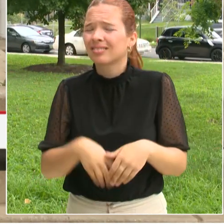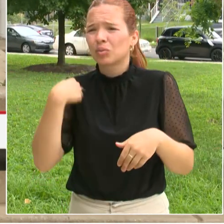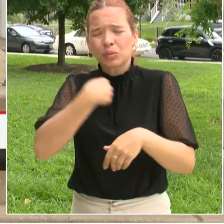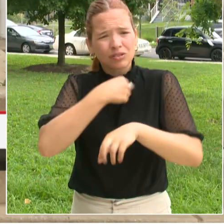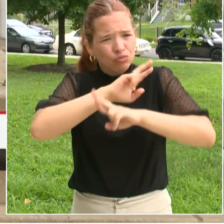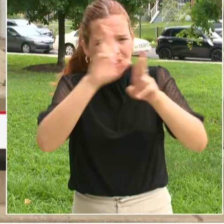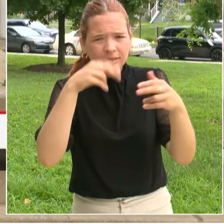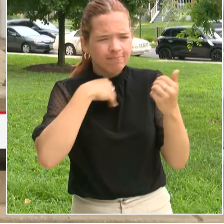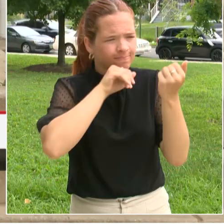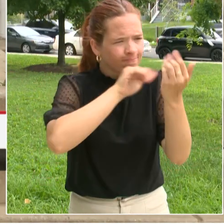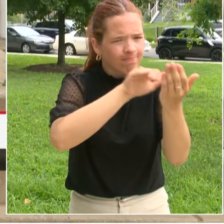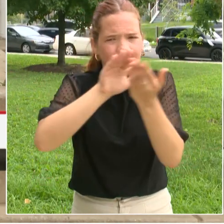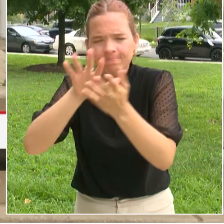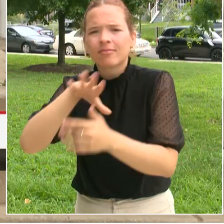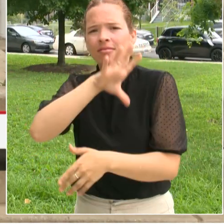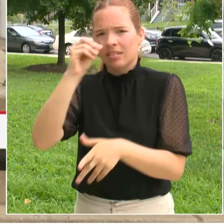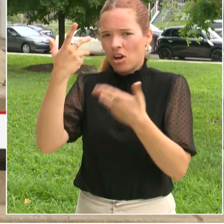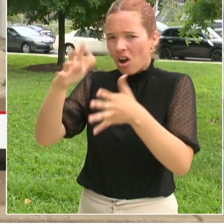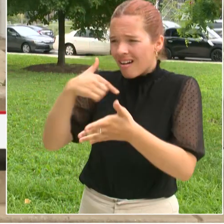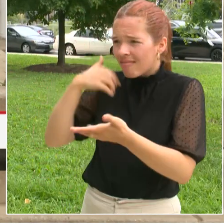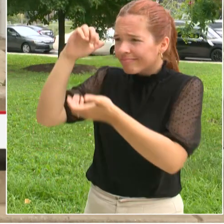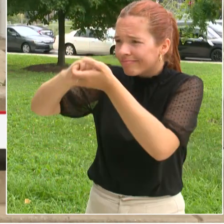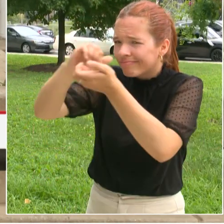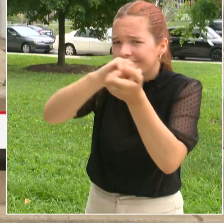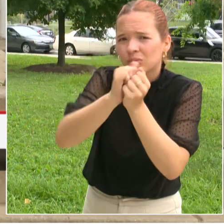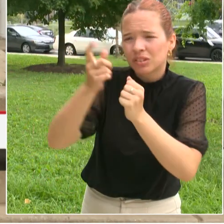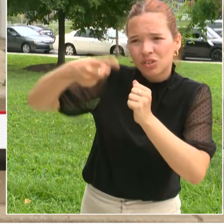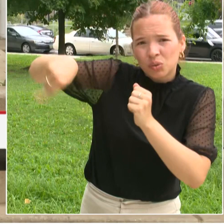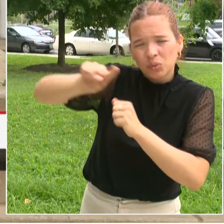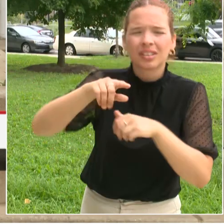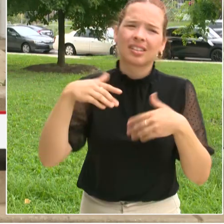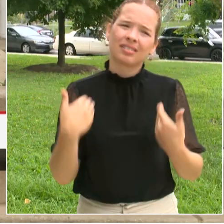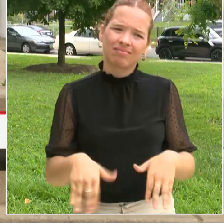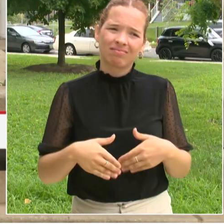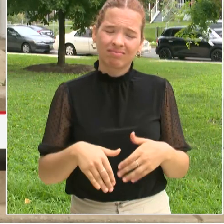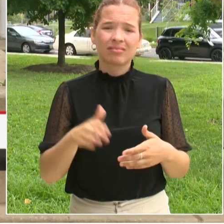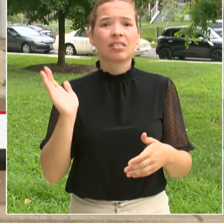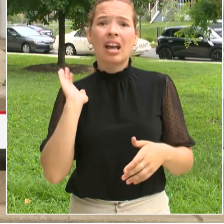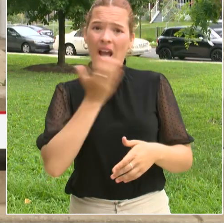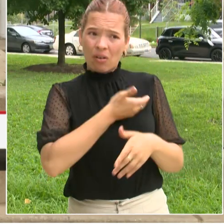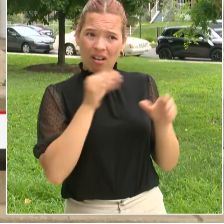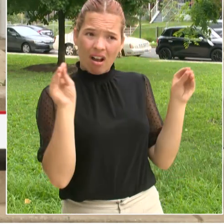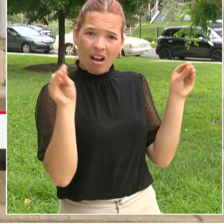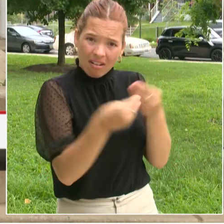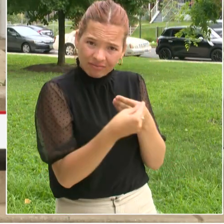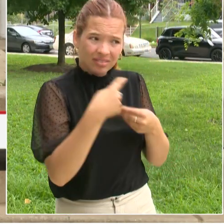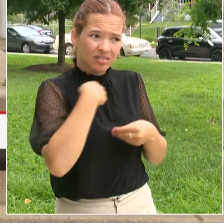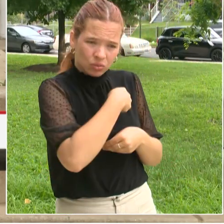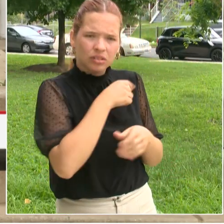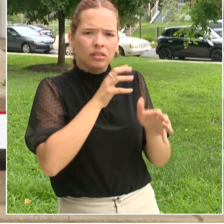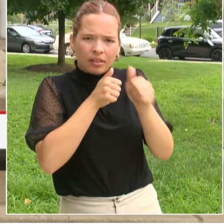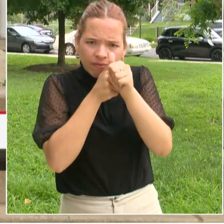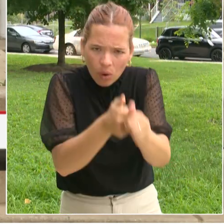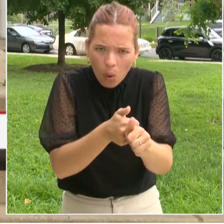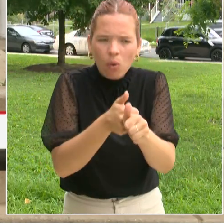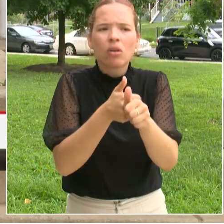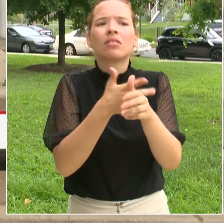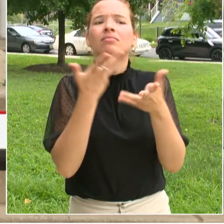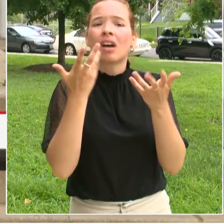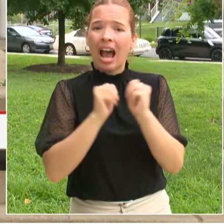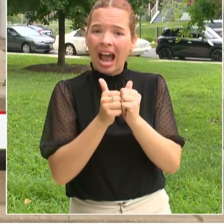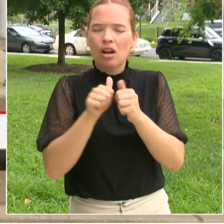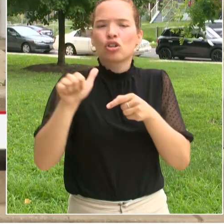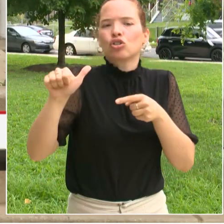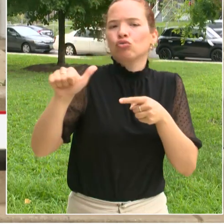At the office of the state superintendent of education we're helping our schools ensure vaccination compliance through trainings we provide to school teams that help them